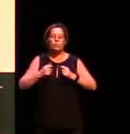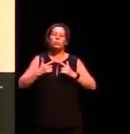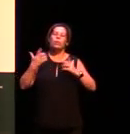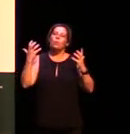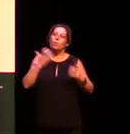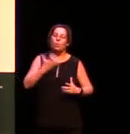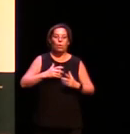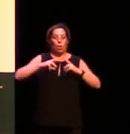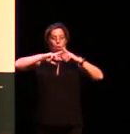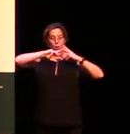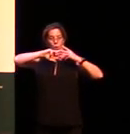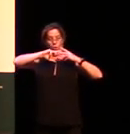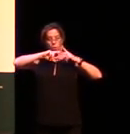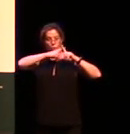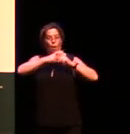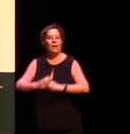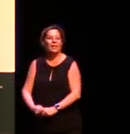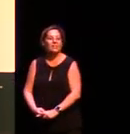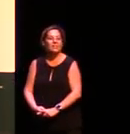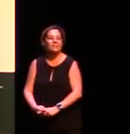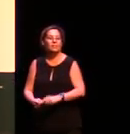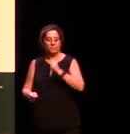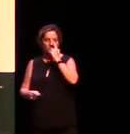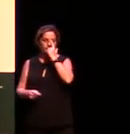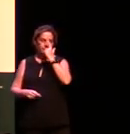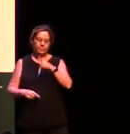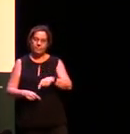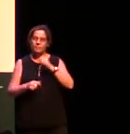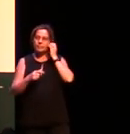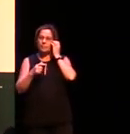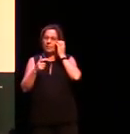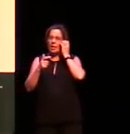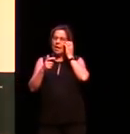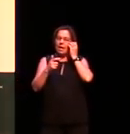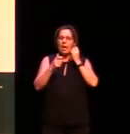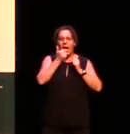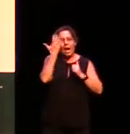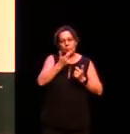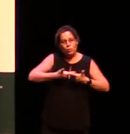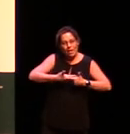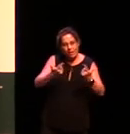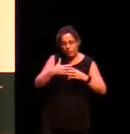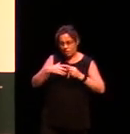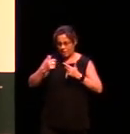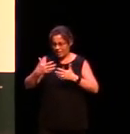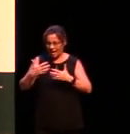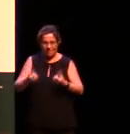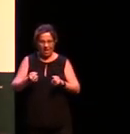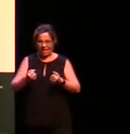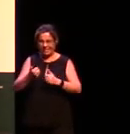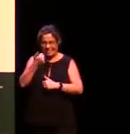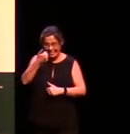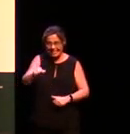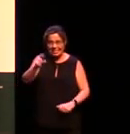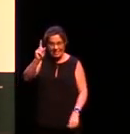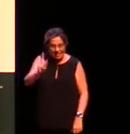Aboriginal languages have had let's say 60,000 years of developing relatively uninfluenced by other languages of